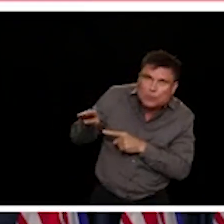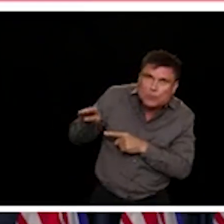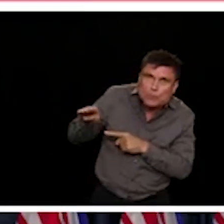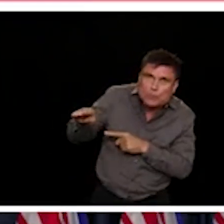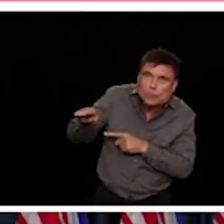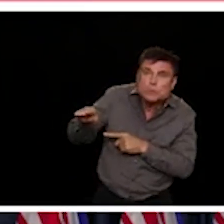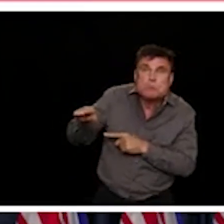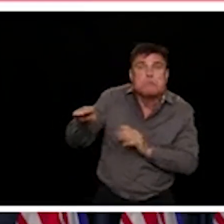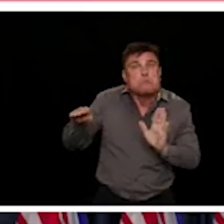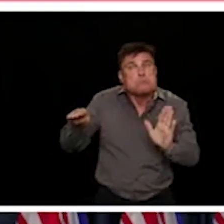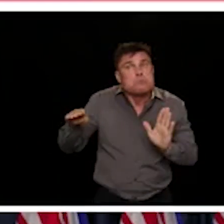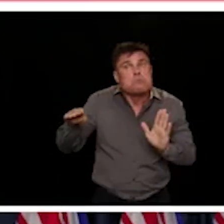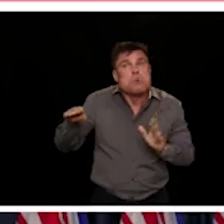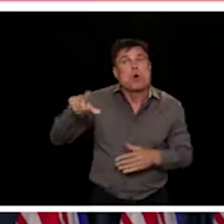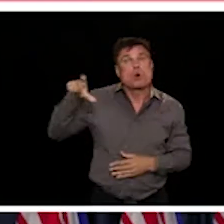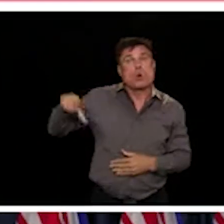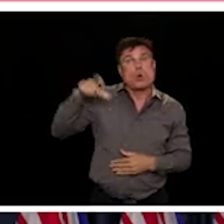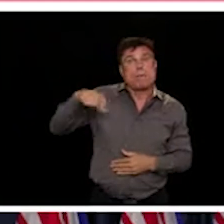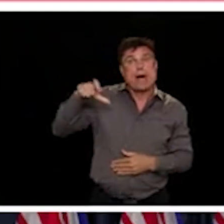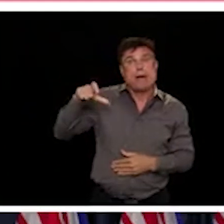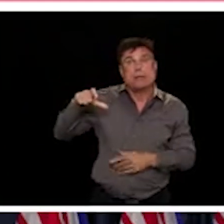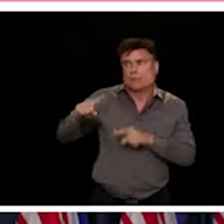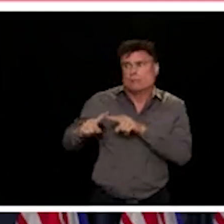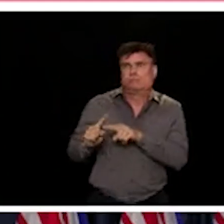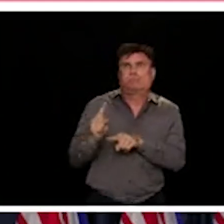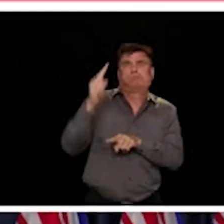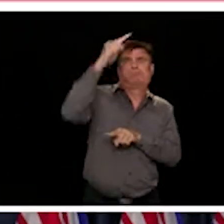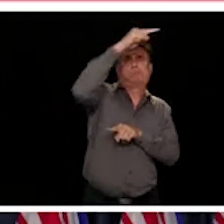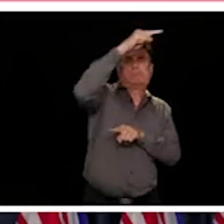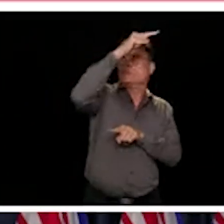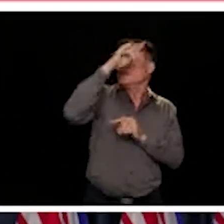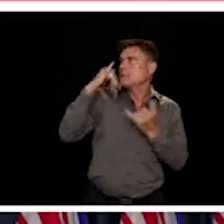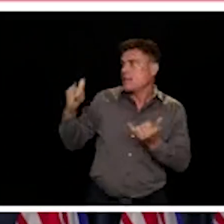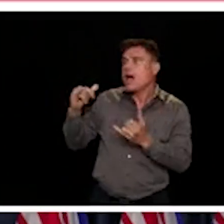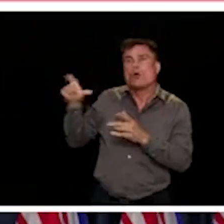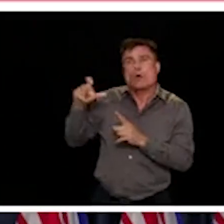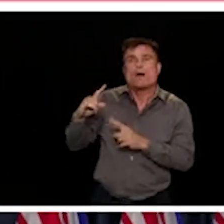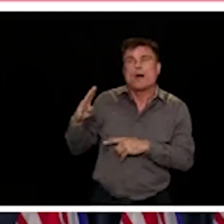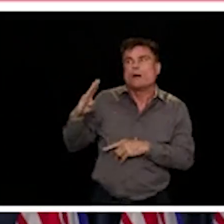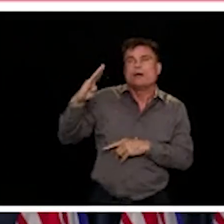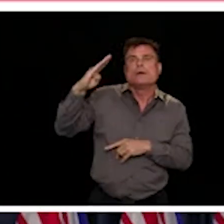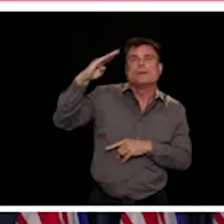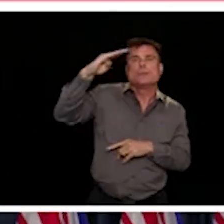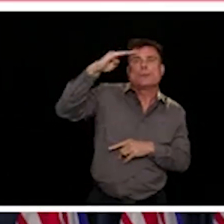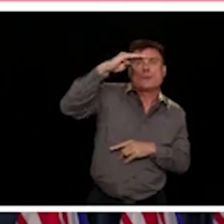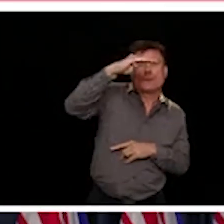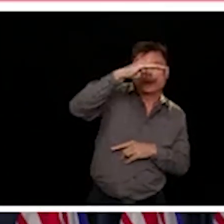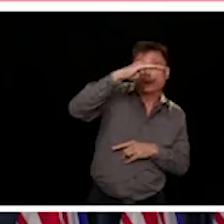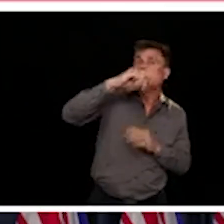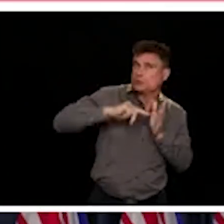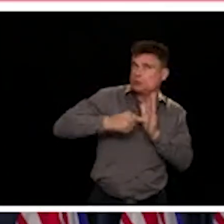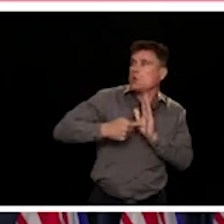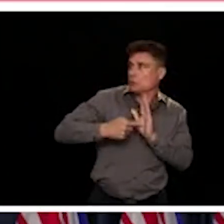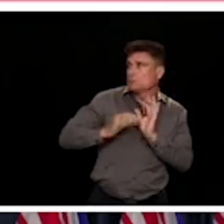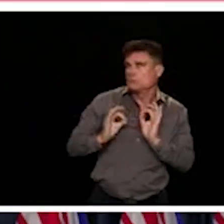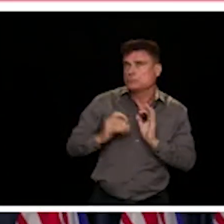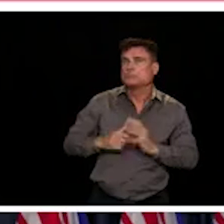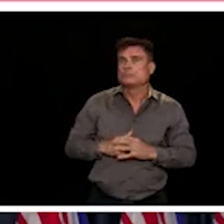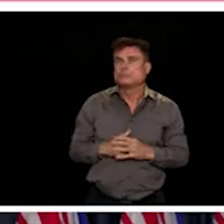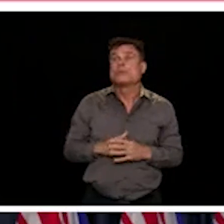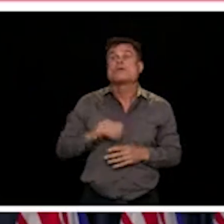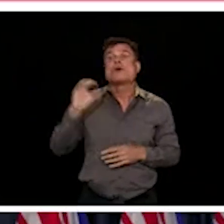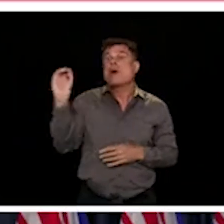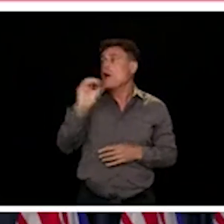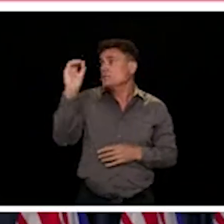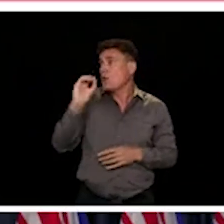well, which is good news for all of us. The next slide presents the similar information and update on